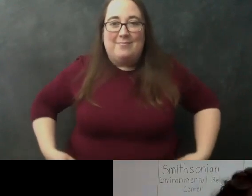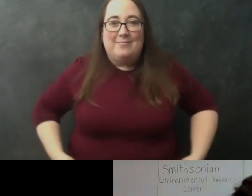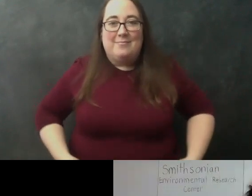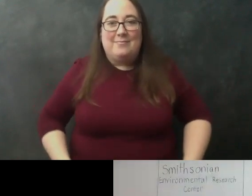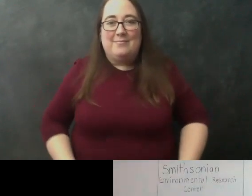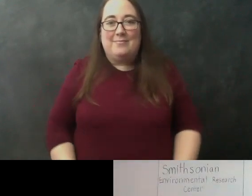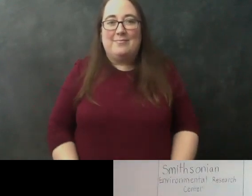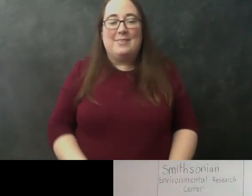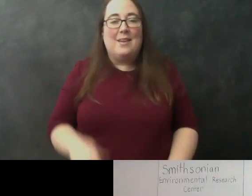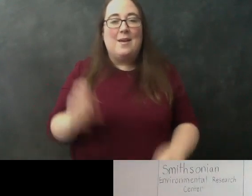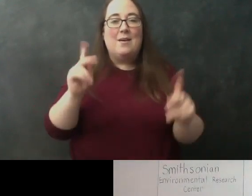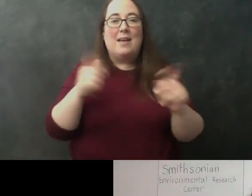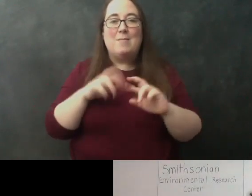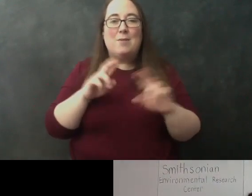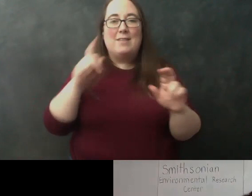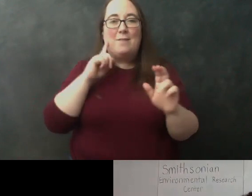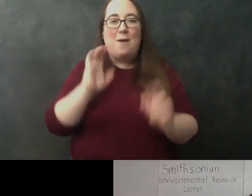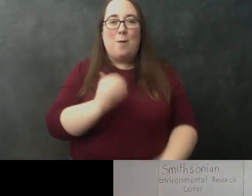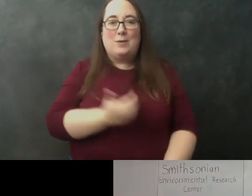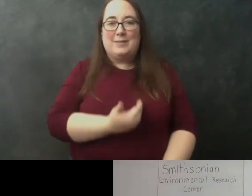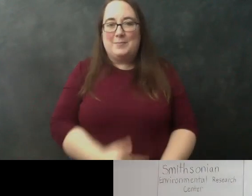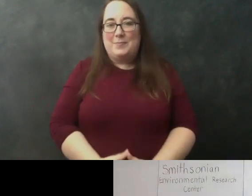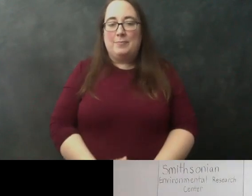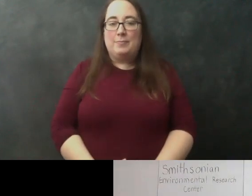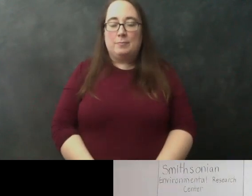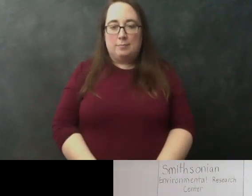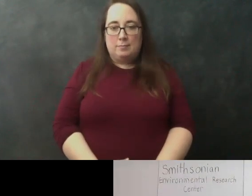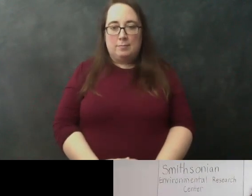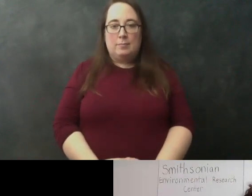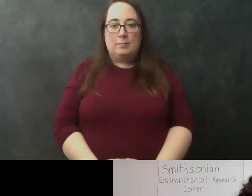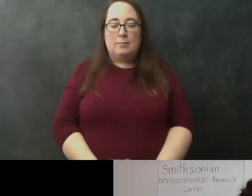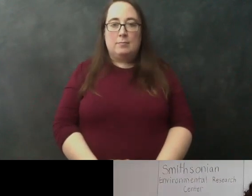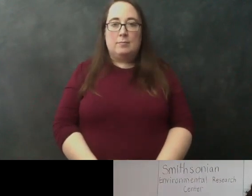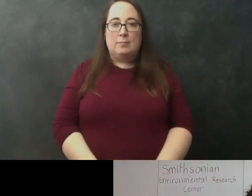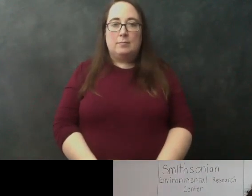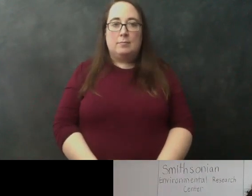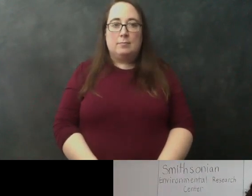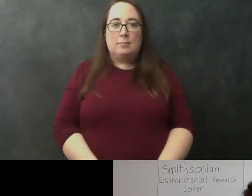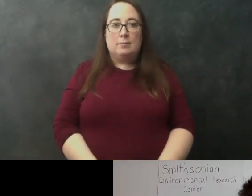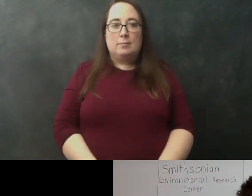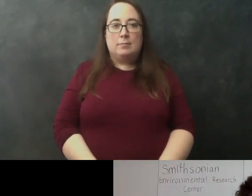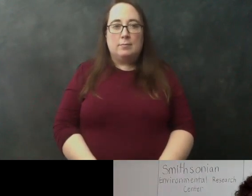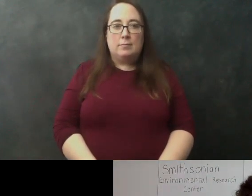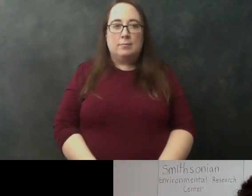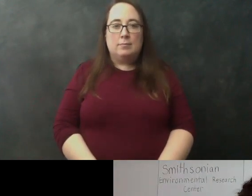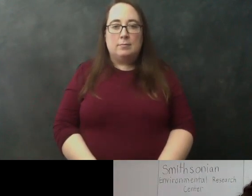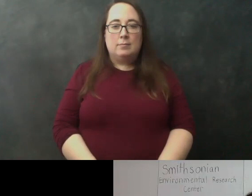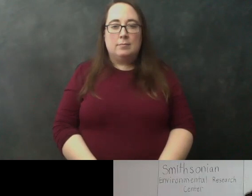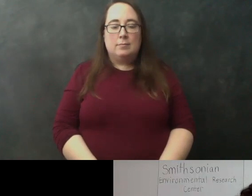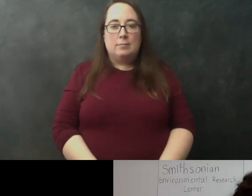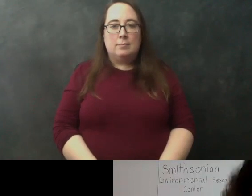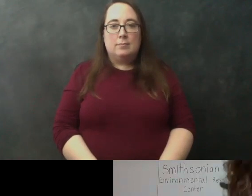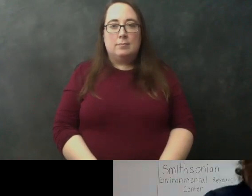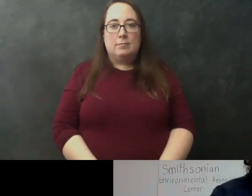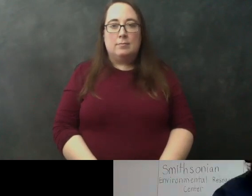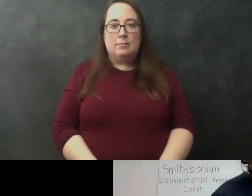okay let's check out our sample um the next step let